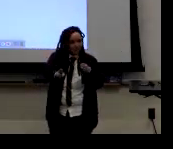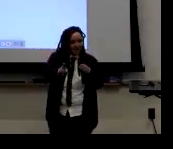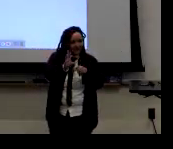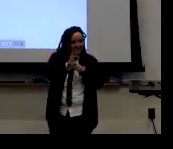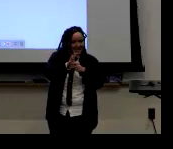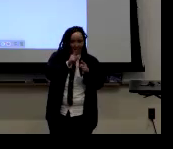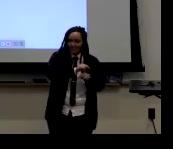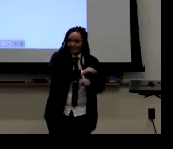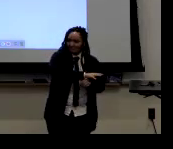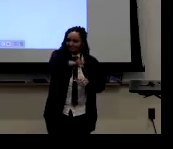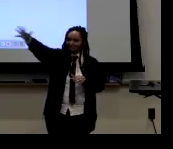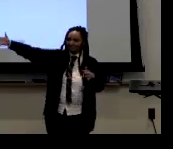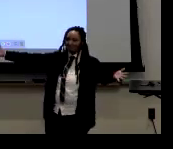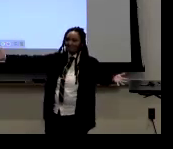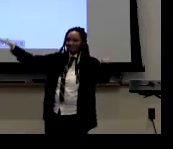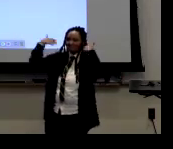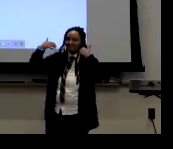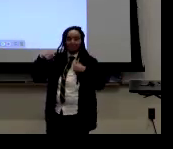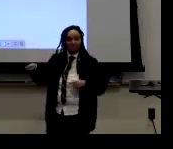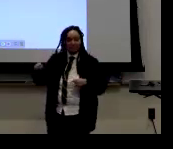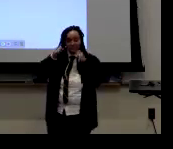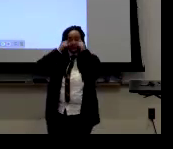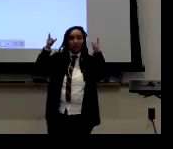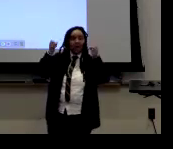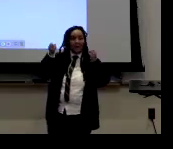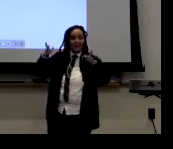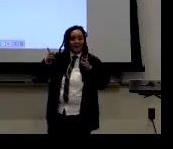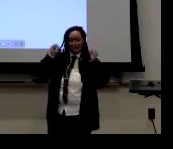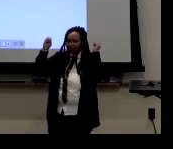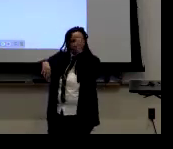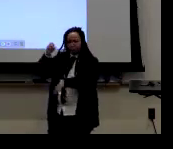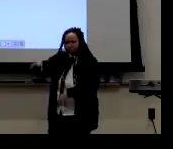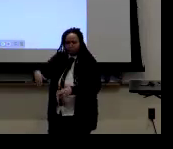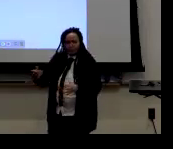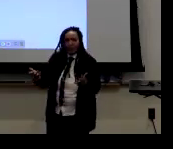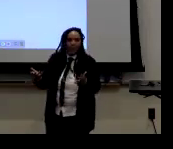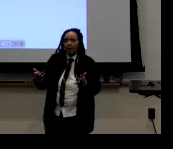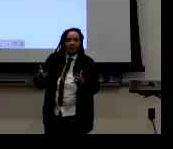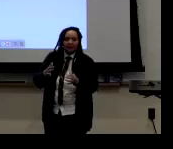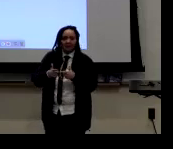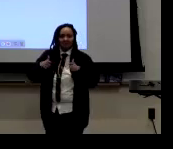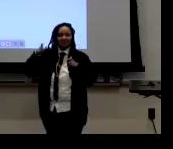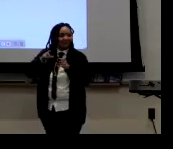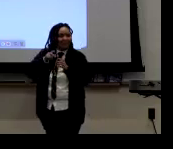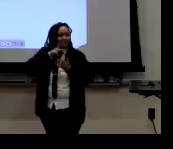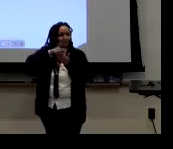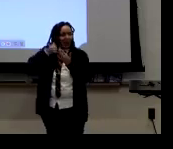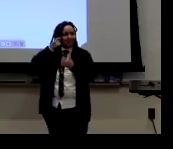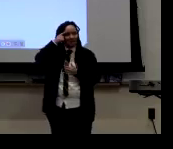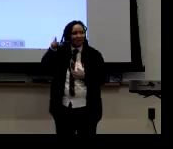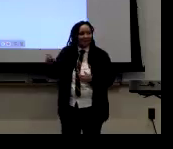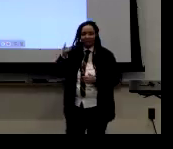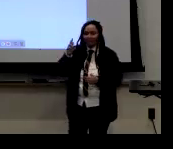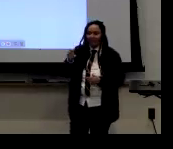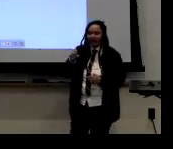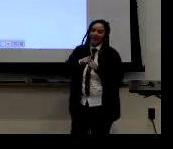that she wanted a short video, um, from whoever was willing to, to send one in. And she was, I think they were surprised